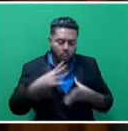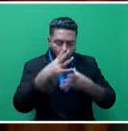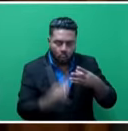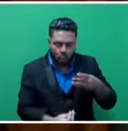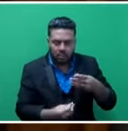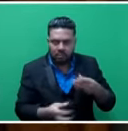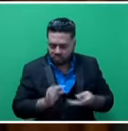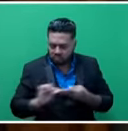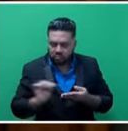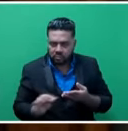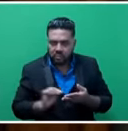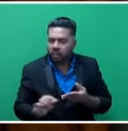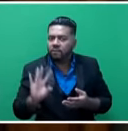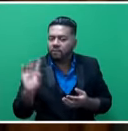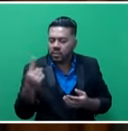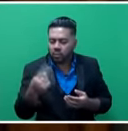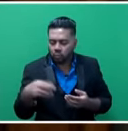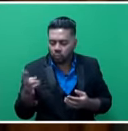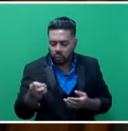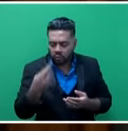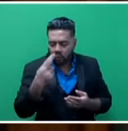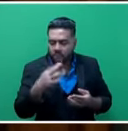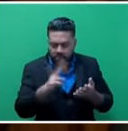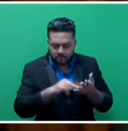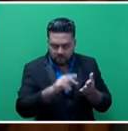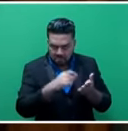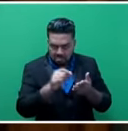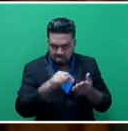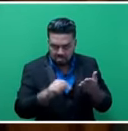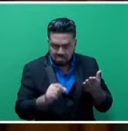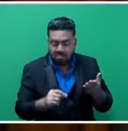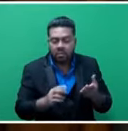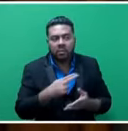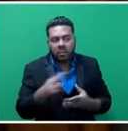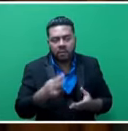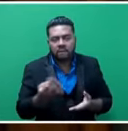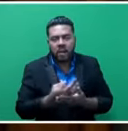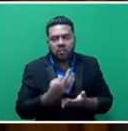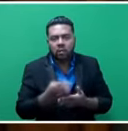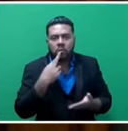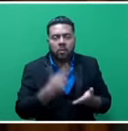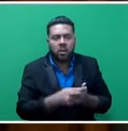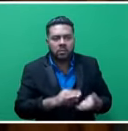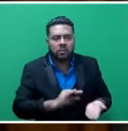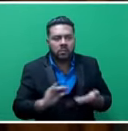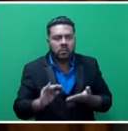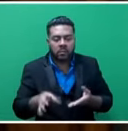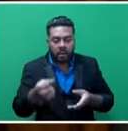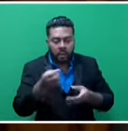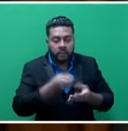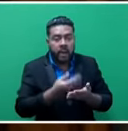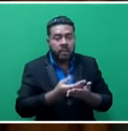after acquittal reports are properly verified and latest audited financial reports are submitted. Grants are withheld